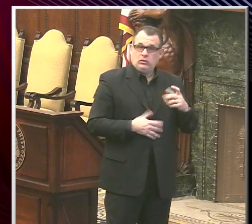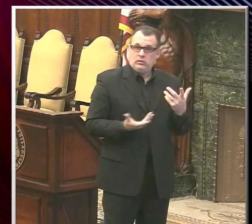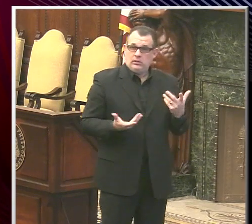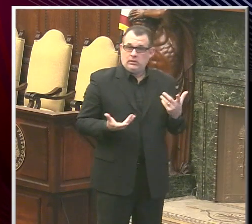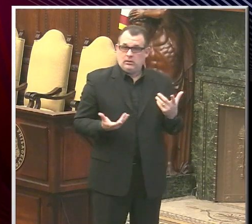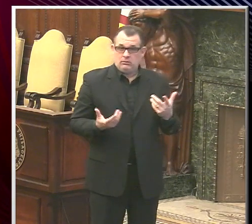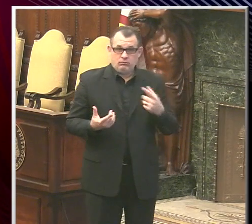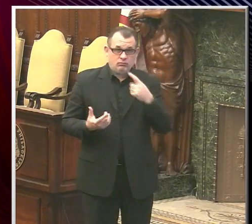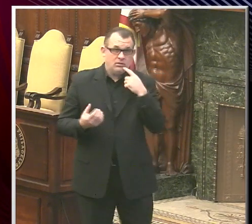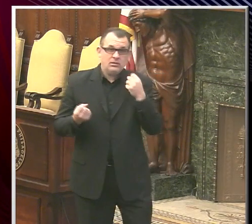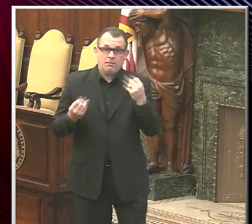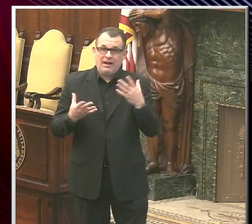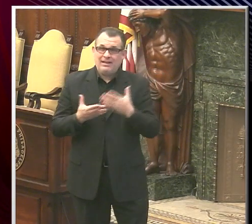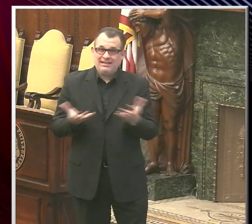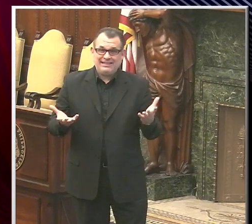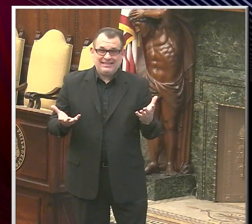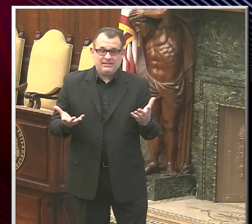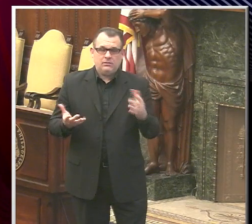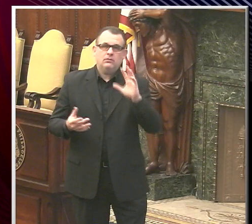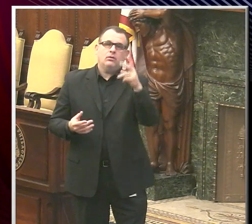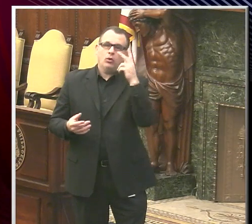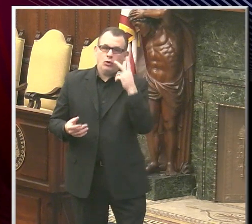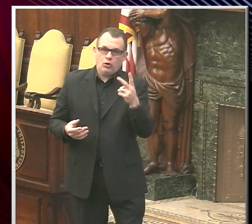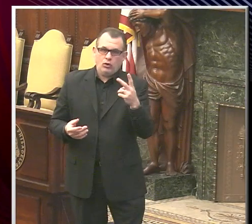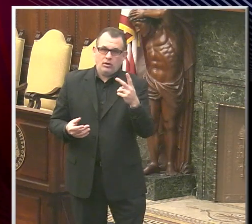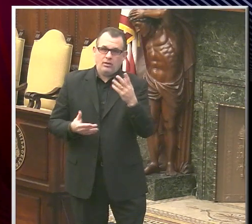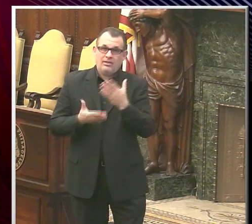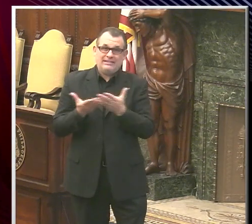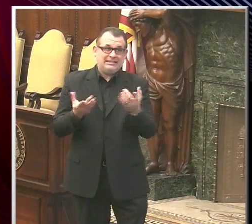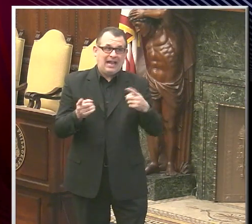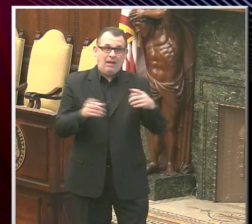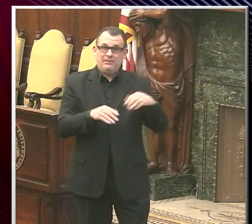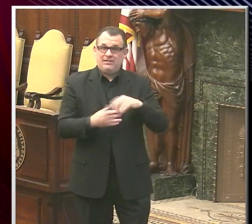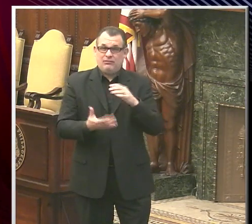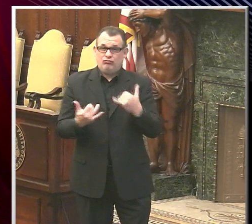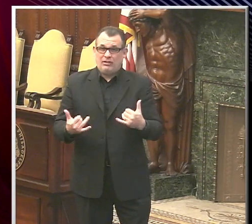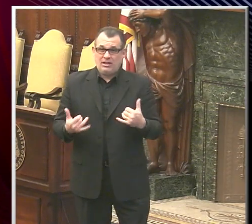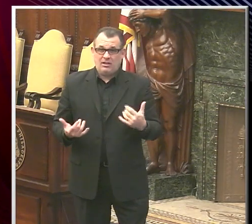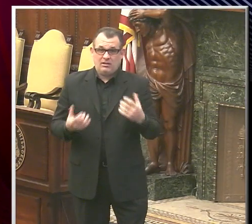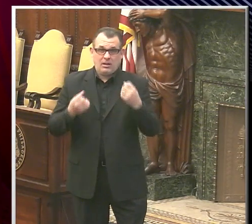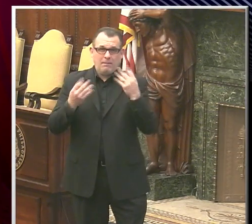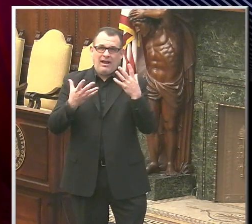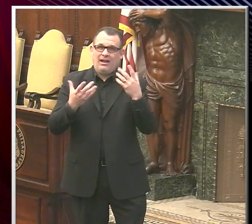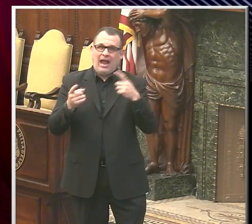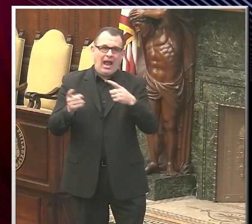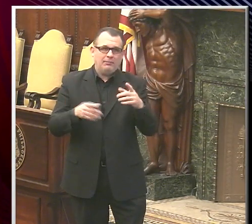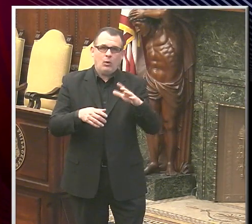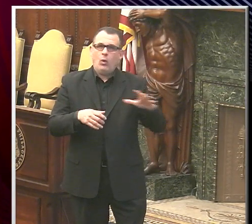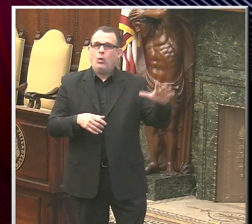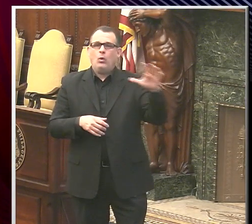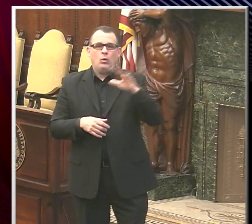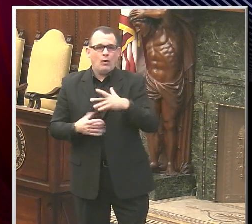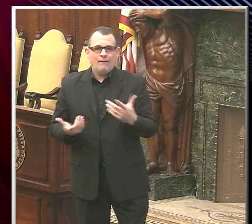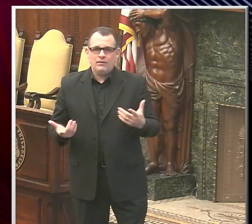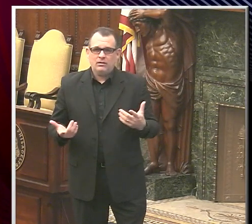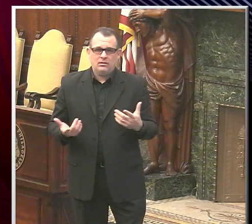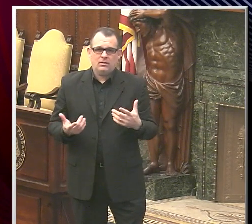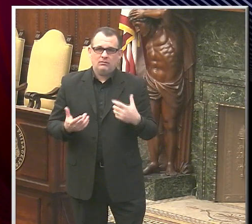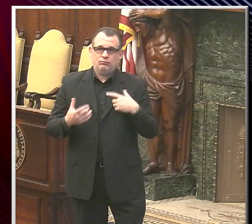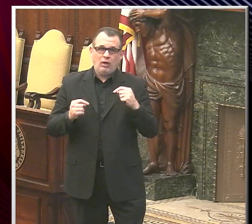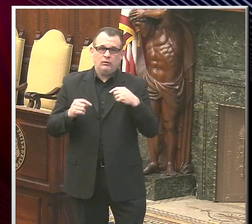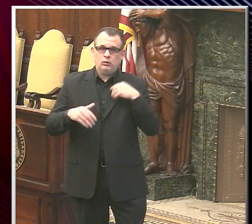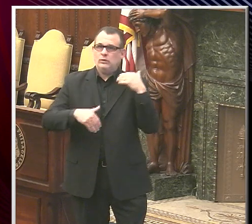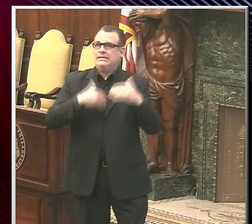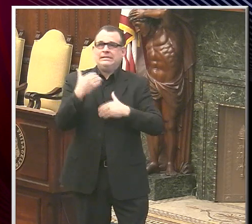there's lots of things, look, there's lots of things going on in the city, lots of things going on in the country, and we're moving as fast as we can. And